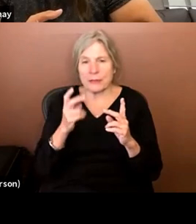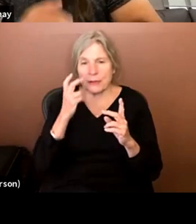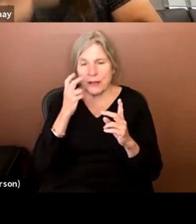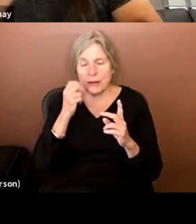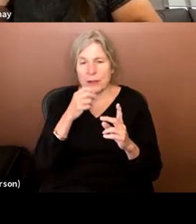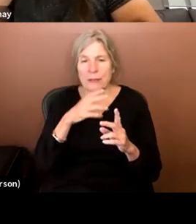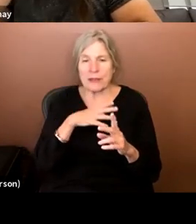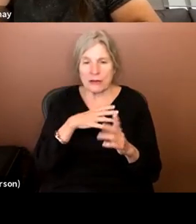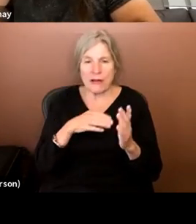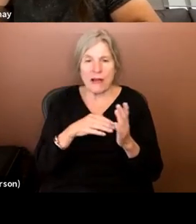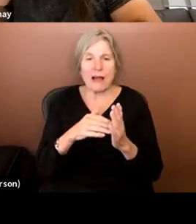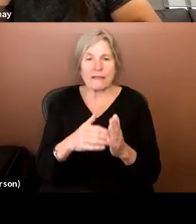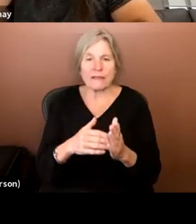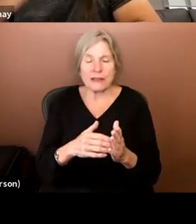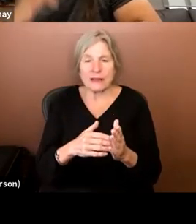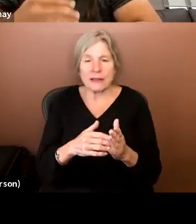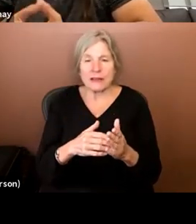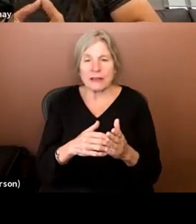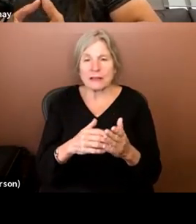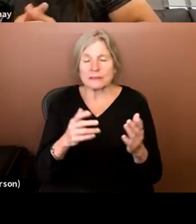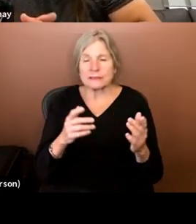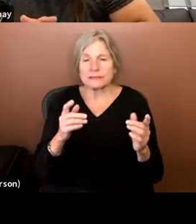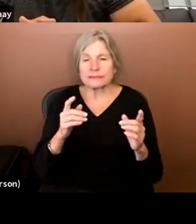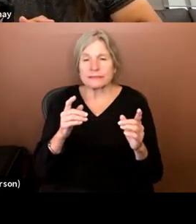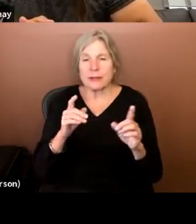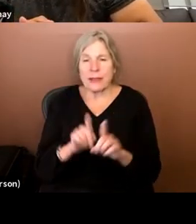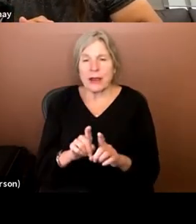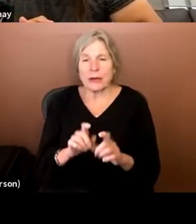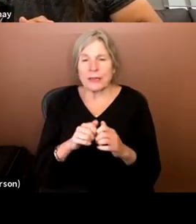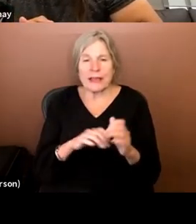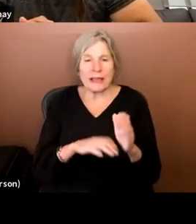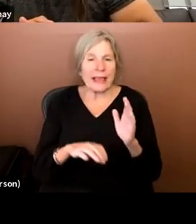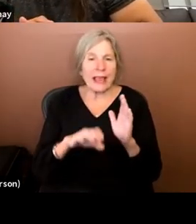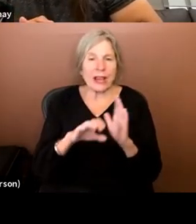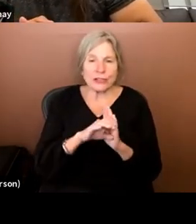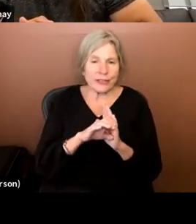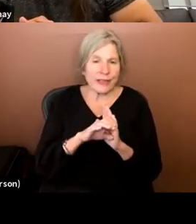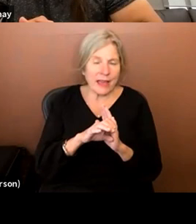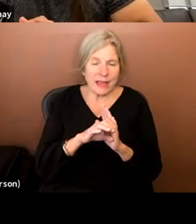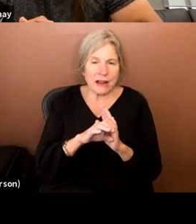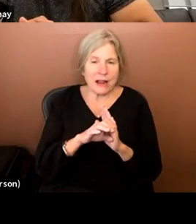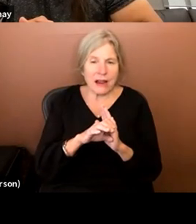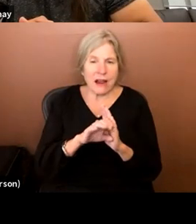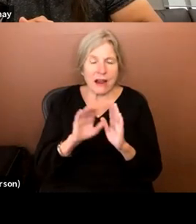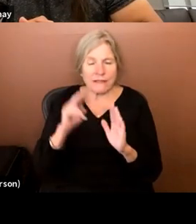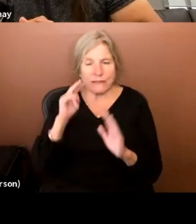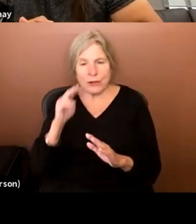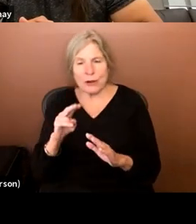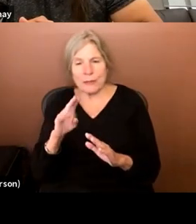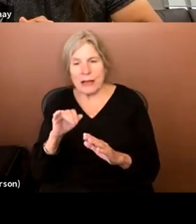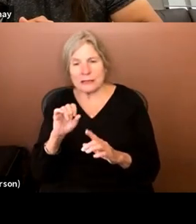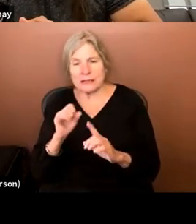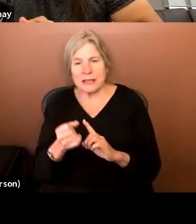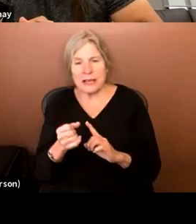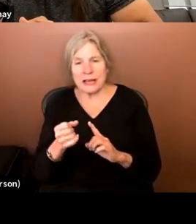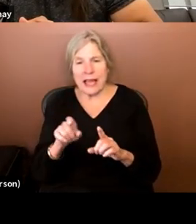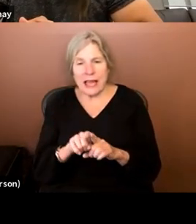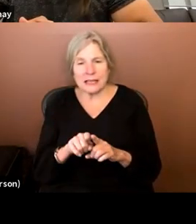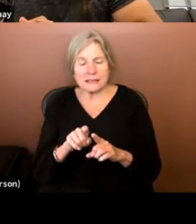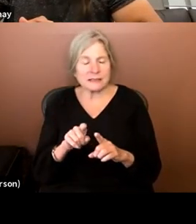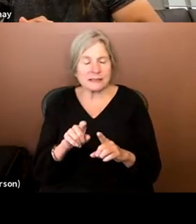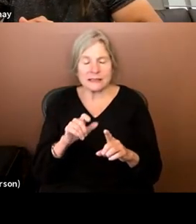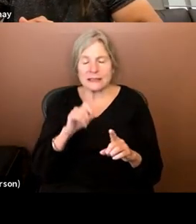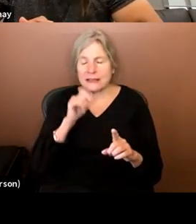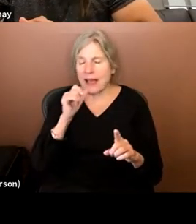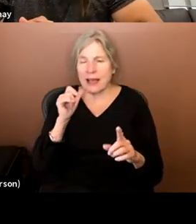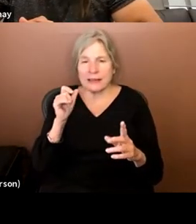women are often paired with some character that are viewed by society as aesthetically displeasing, like,